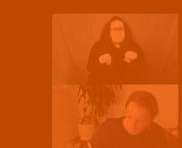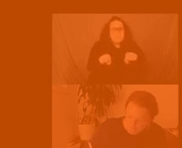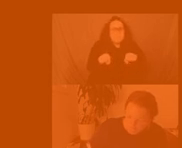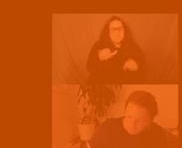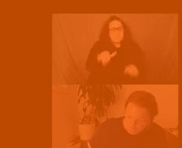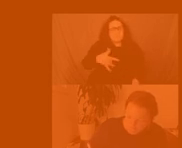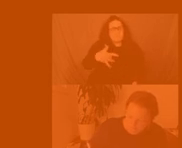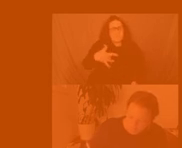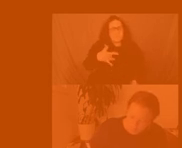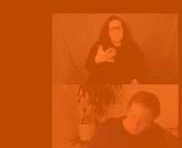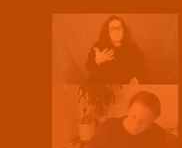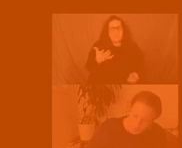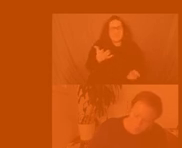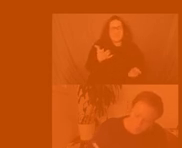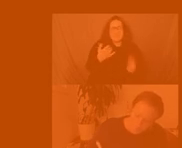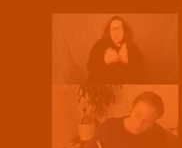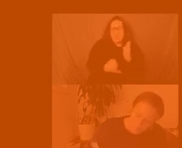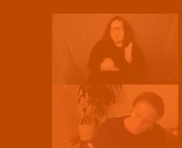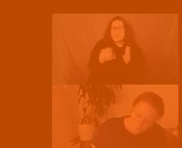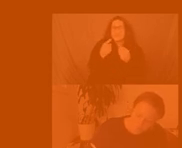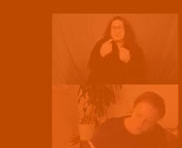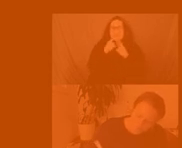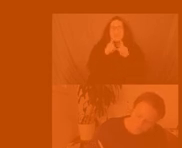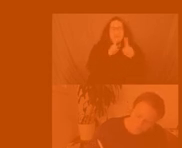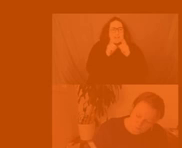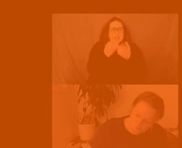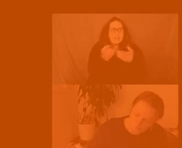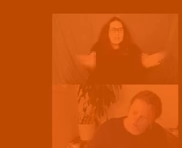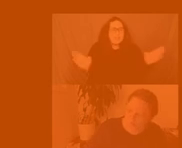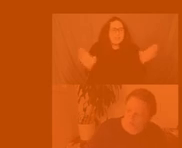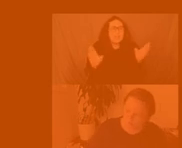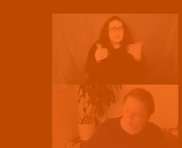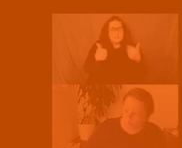about the gift of life and life taken away